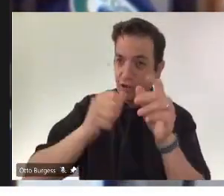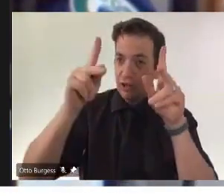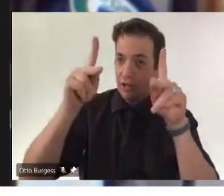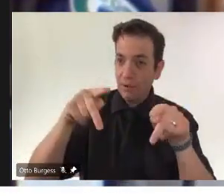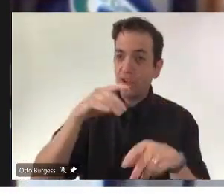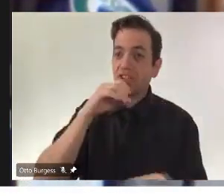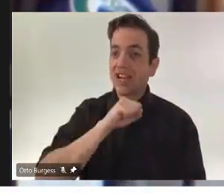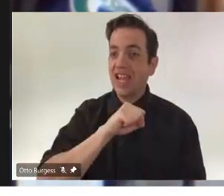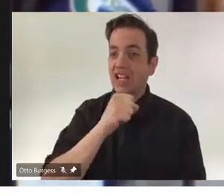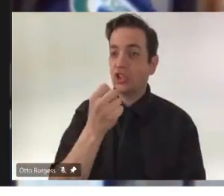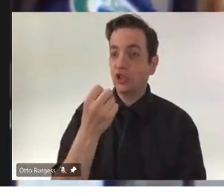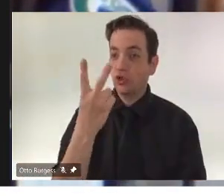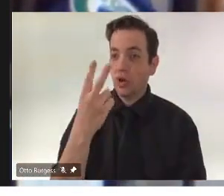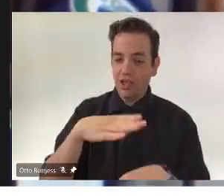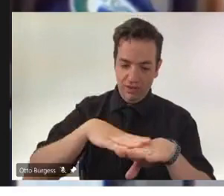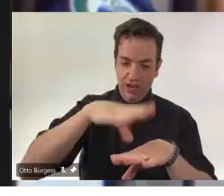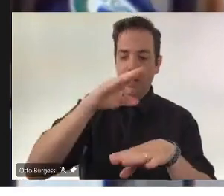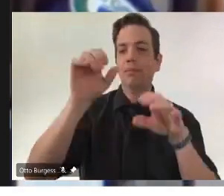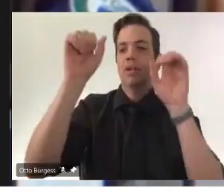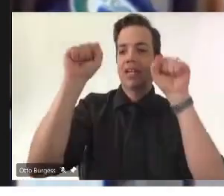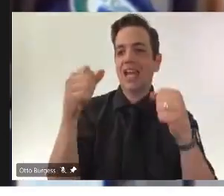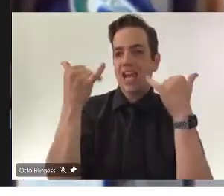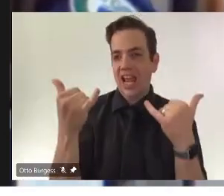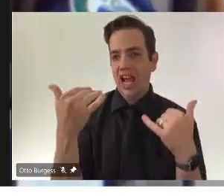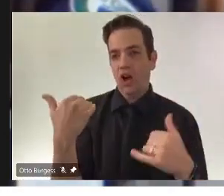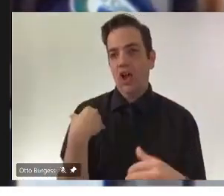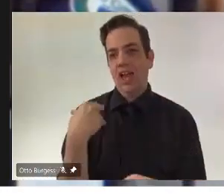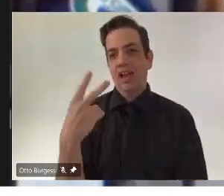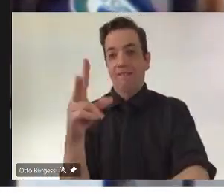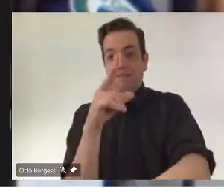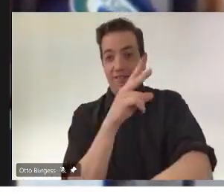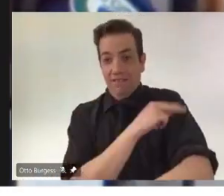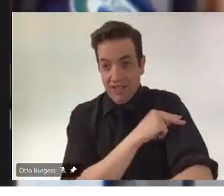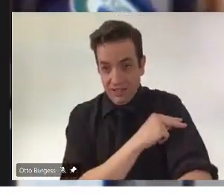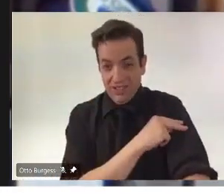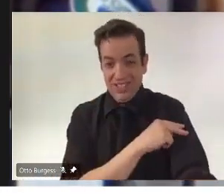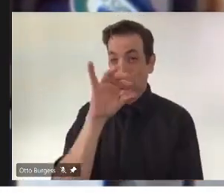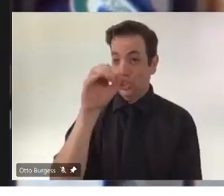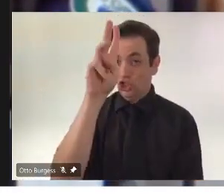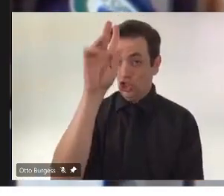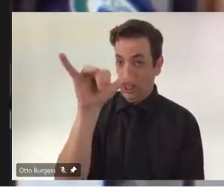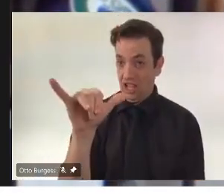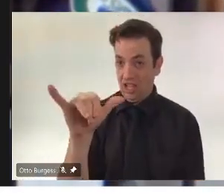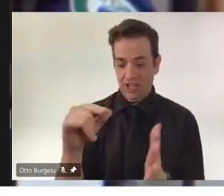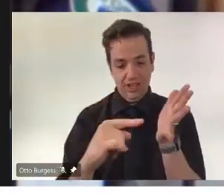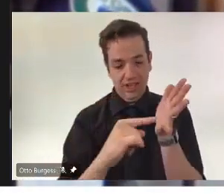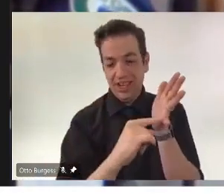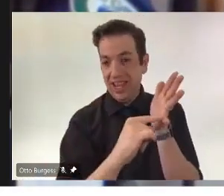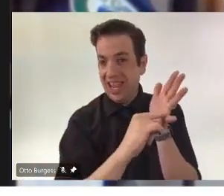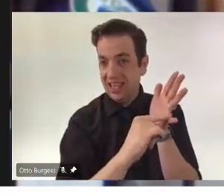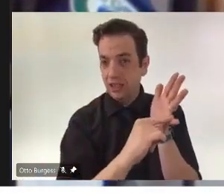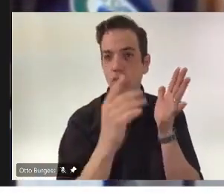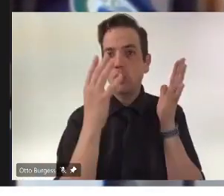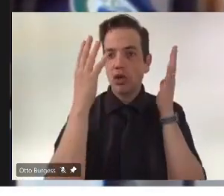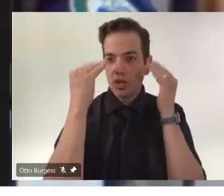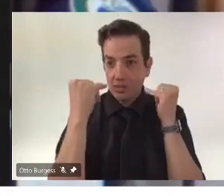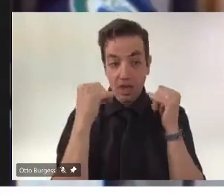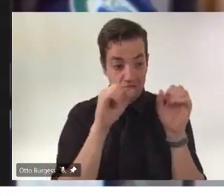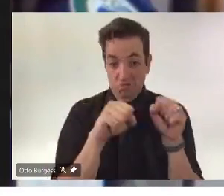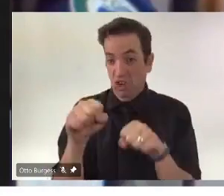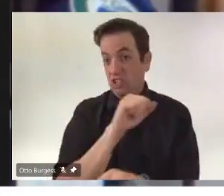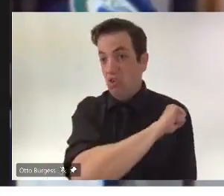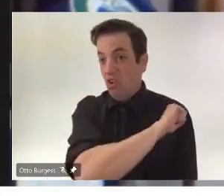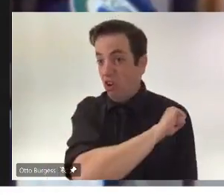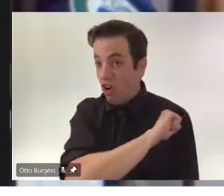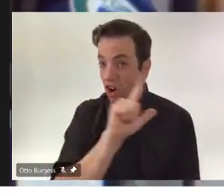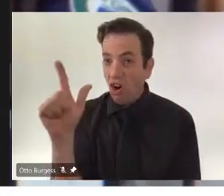Saskatchewan fully vaccinated, both first and second shots. So if you haven't done so already, please go get